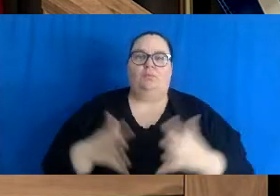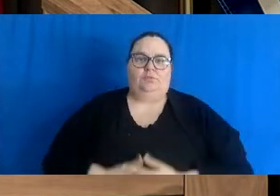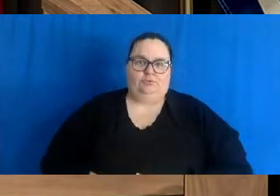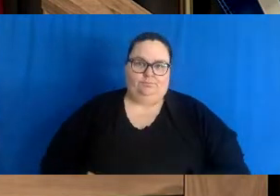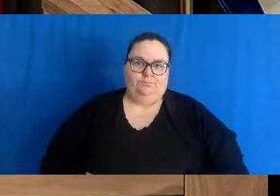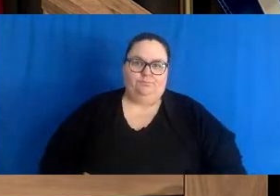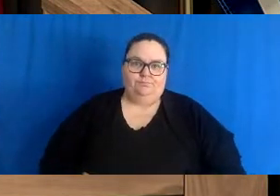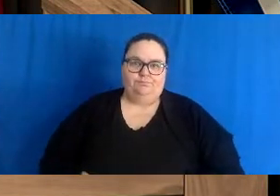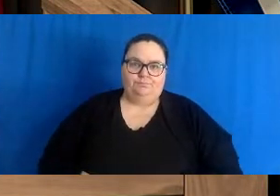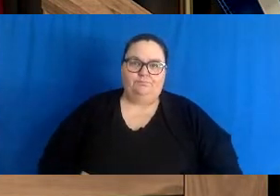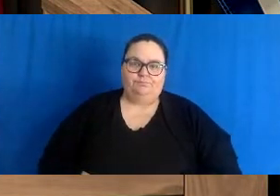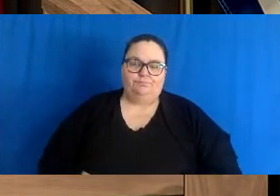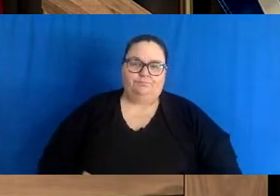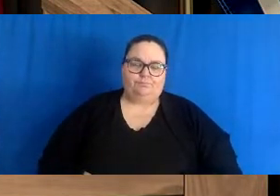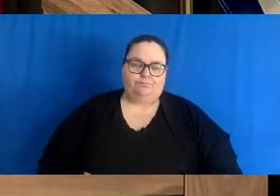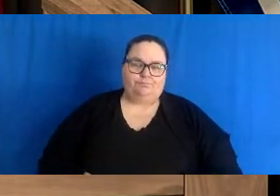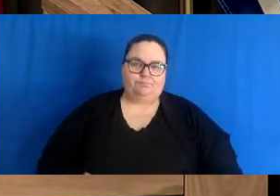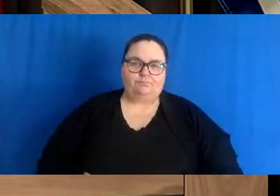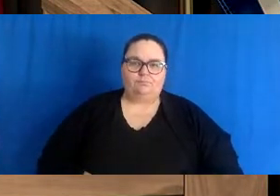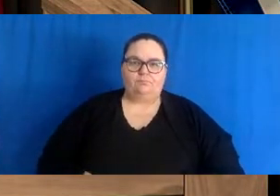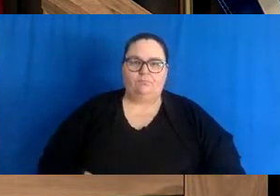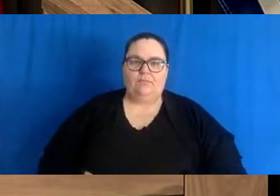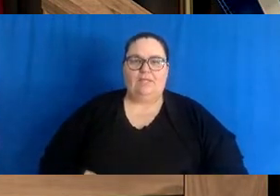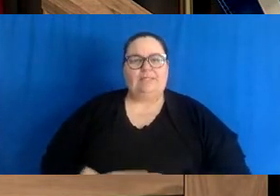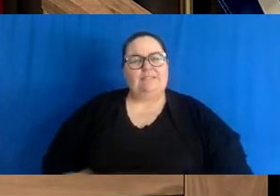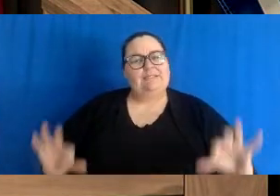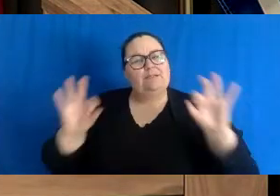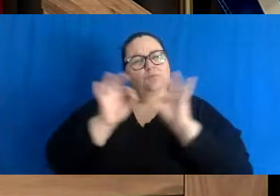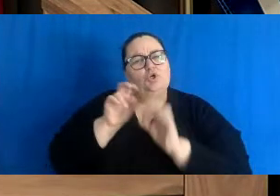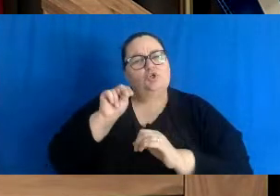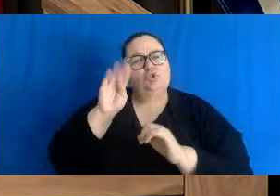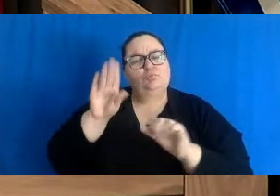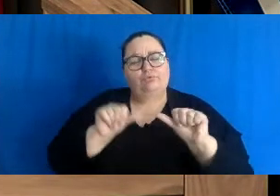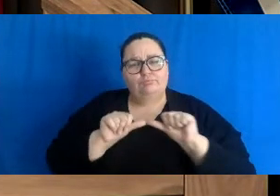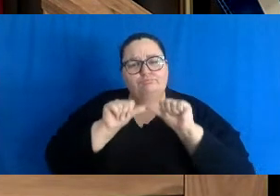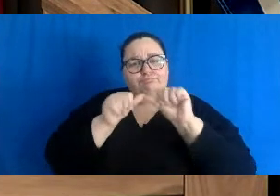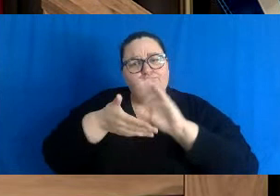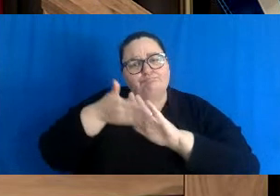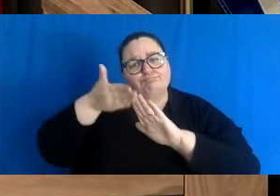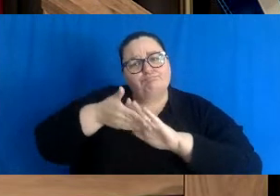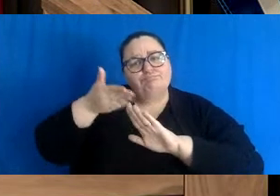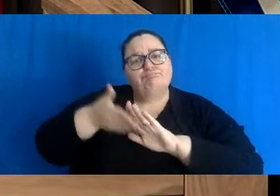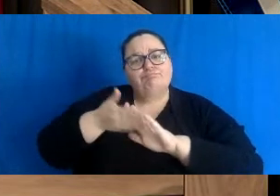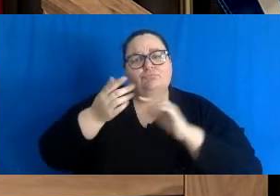to continue to keep our province moving in these very difficult times.